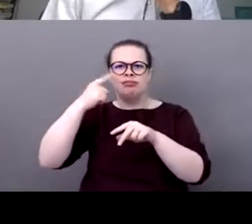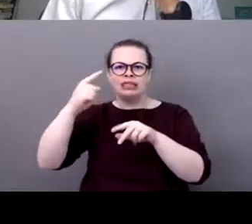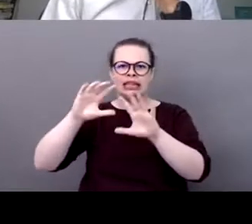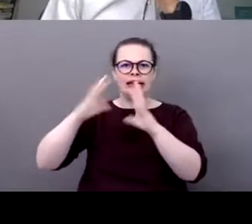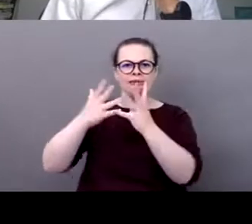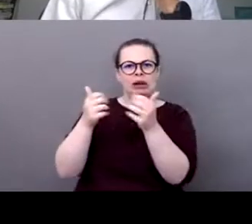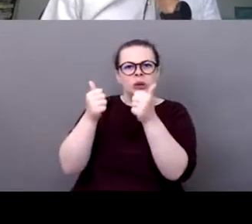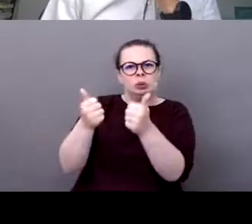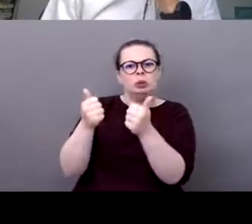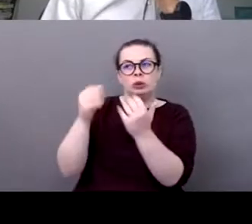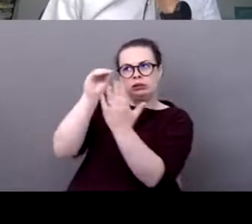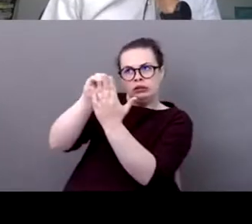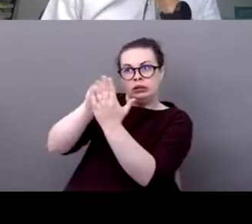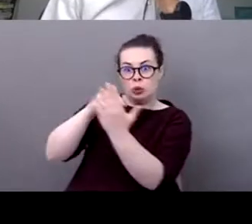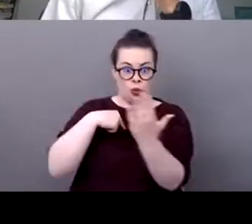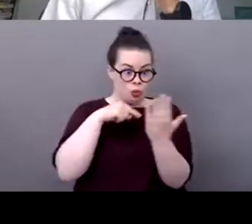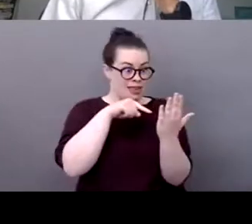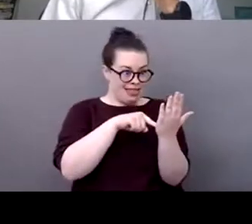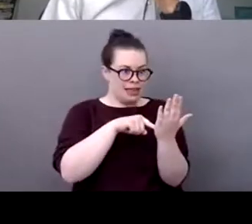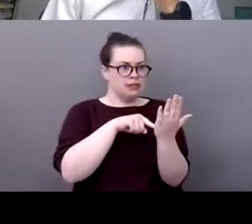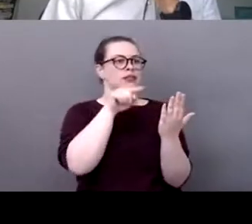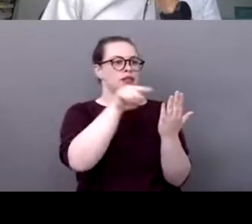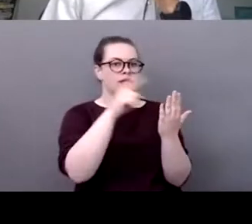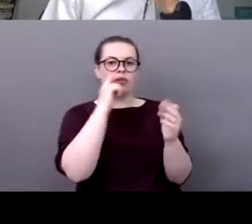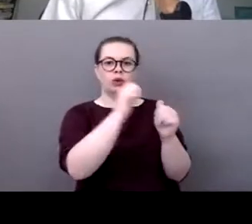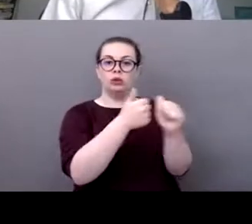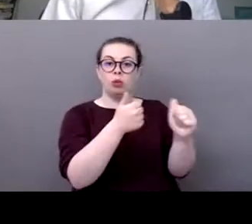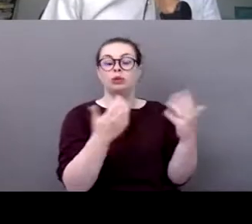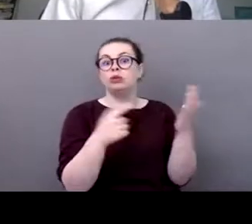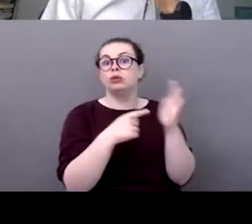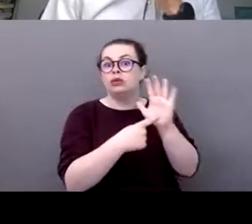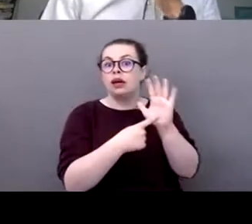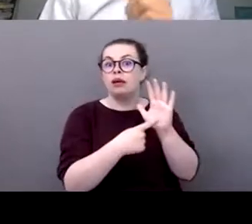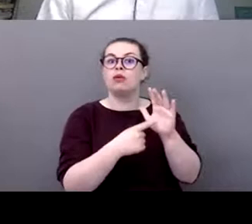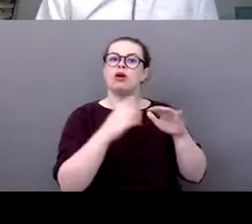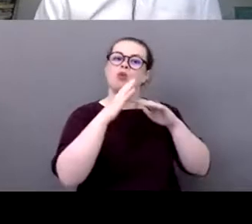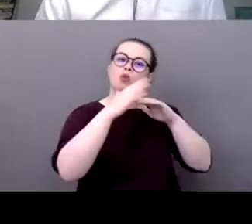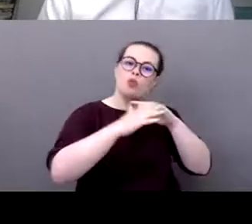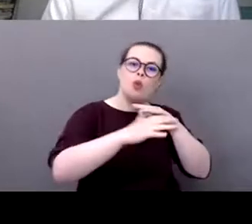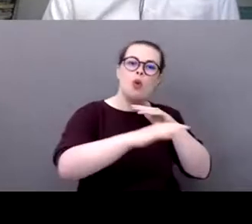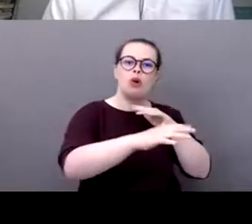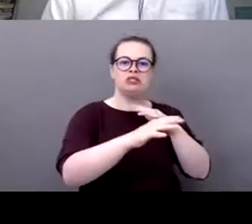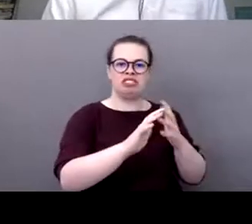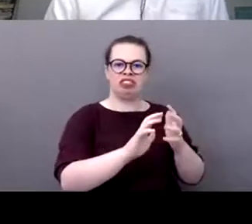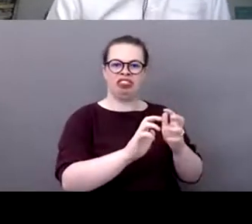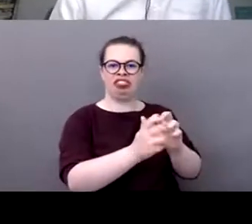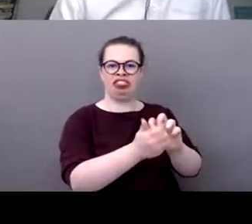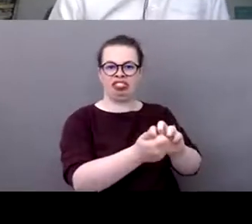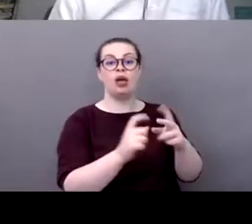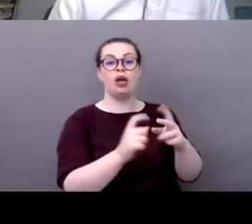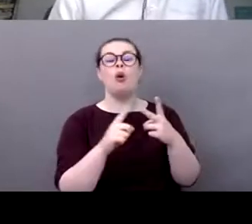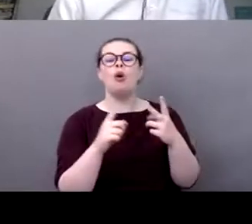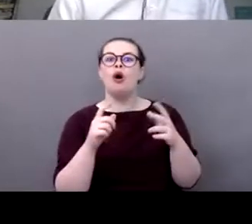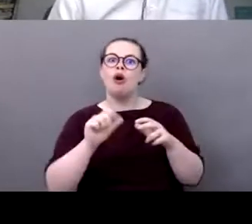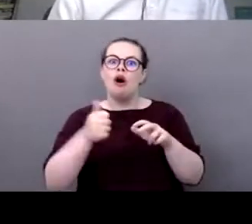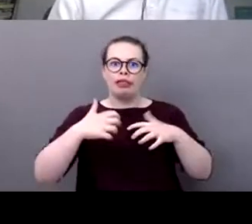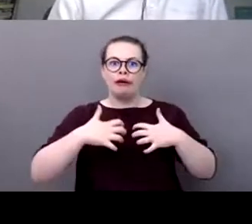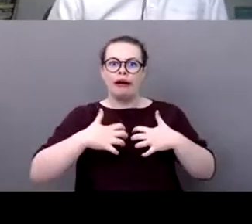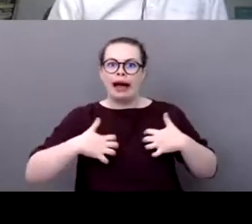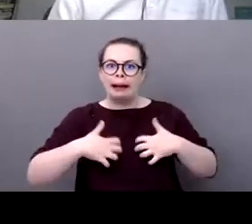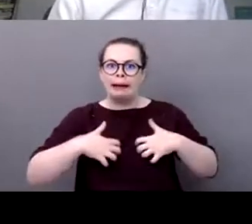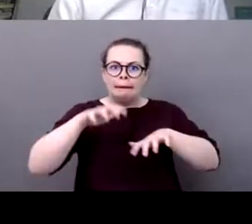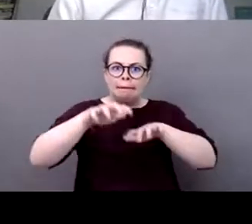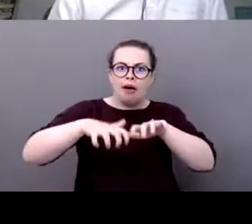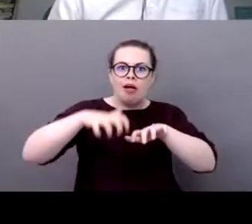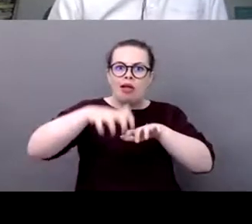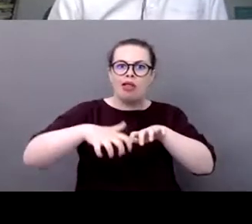talked about pollution so this is you know water pollution waste pollution we talked about invasive species which is a big issue for a number of sports not all